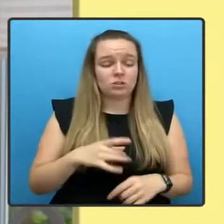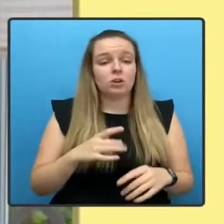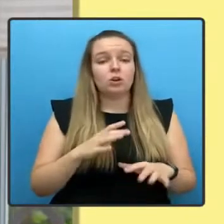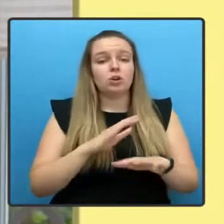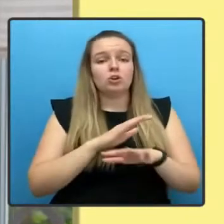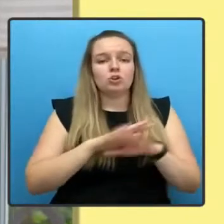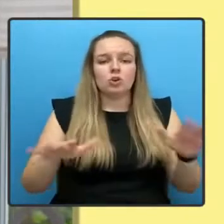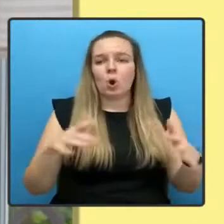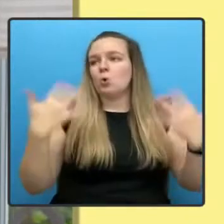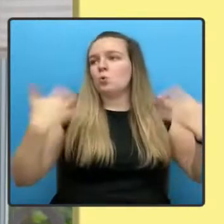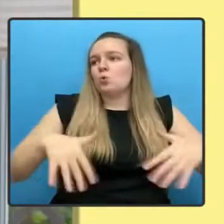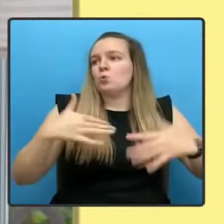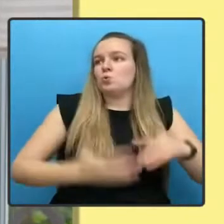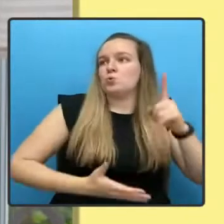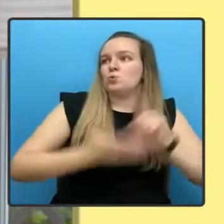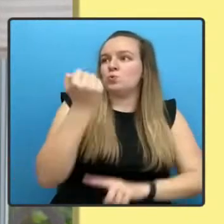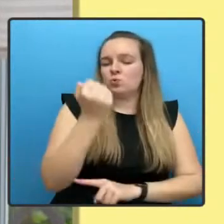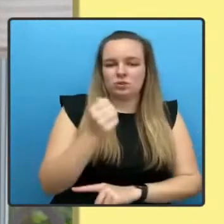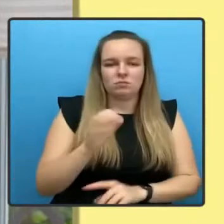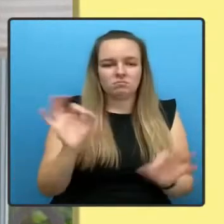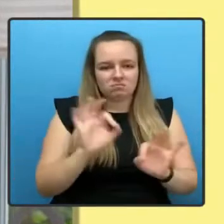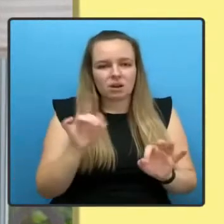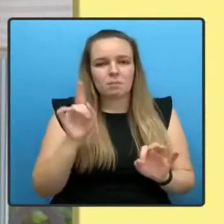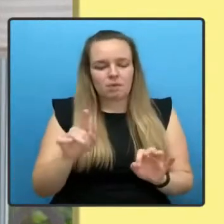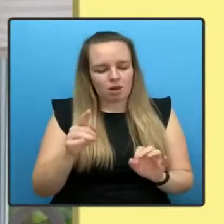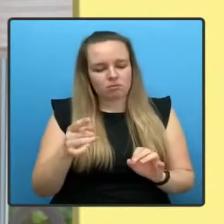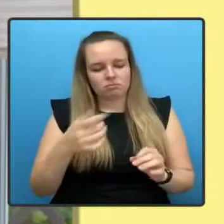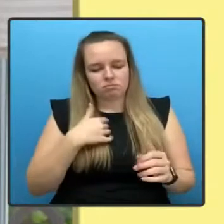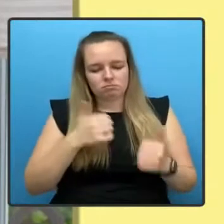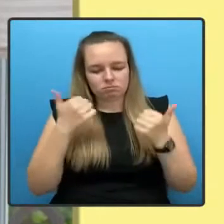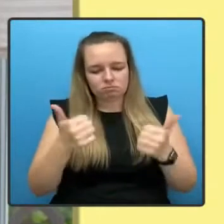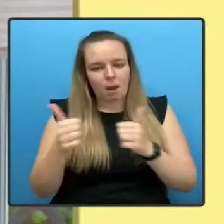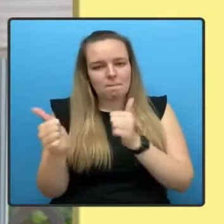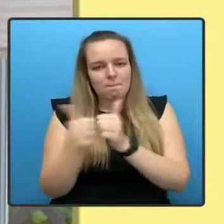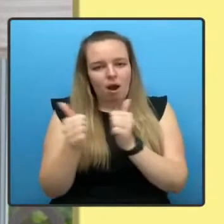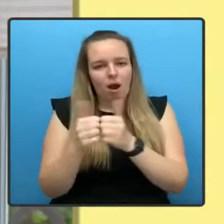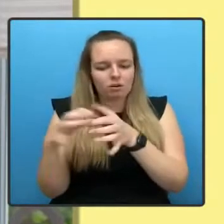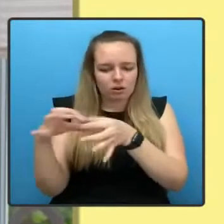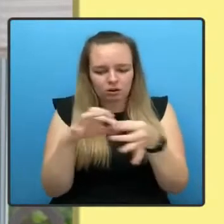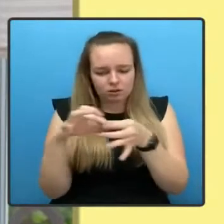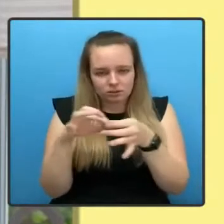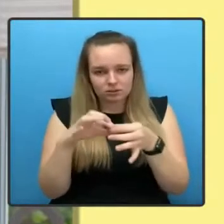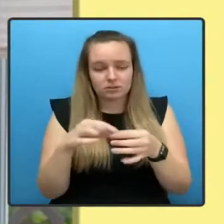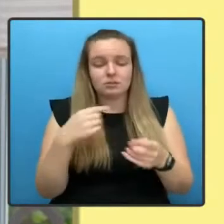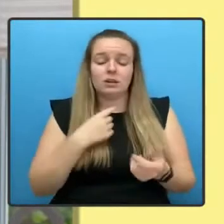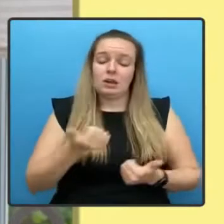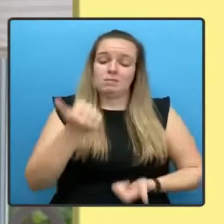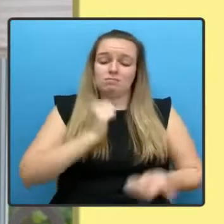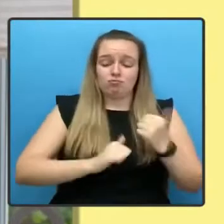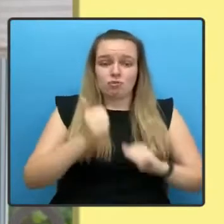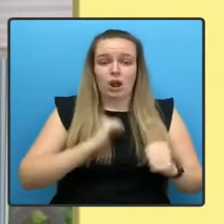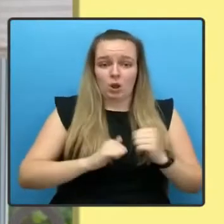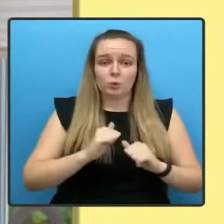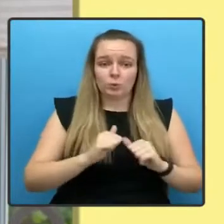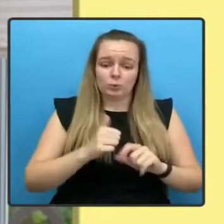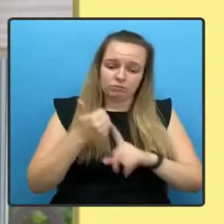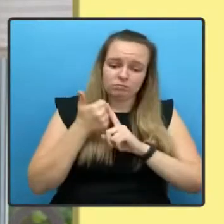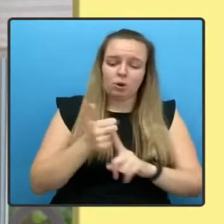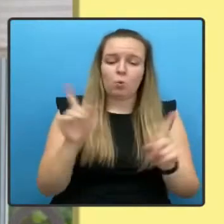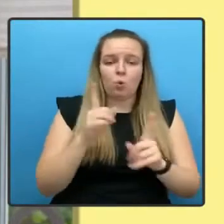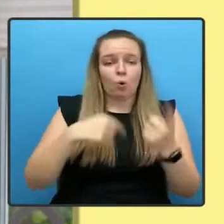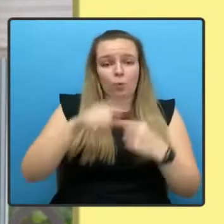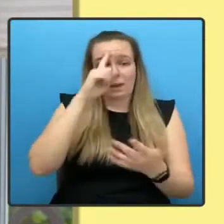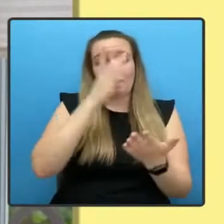but as constructive partners. Standing proudly and strongly for what we believe in, yes, but